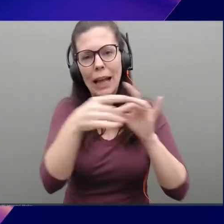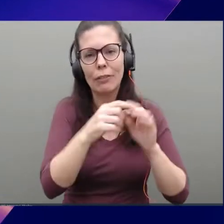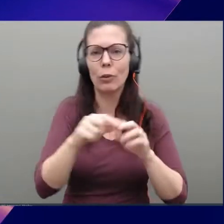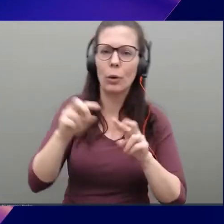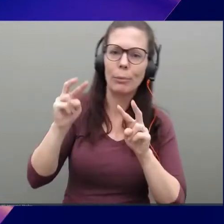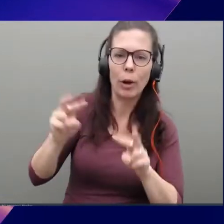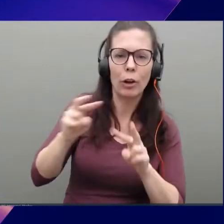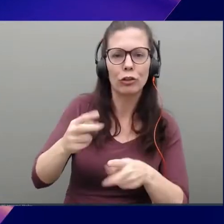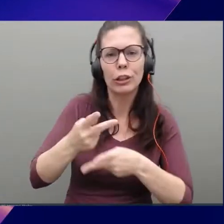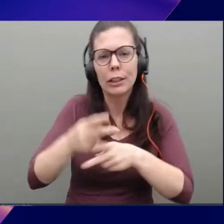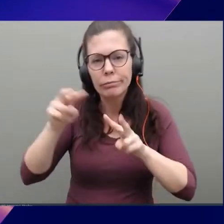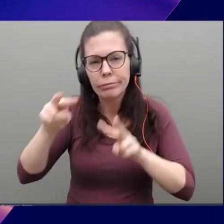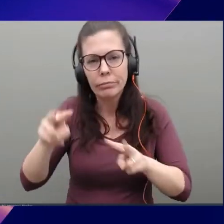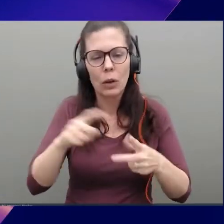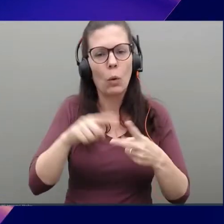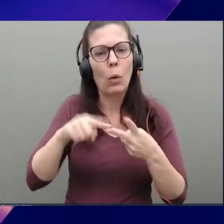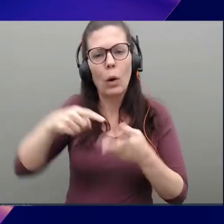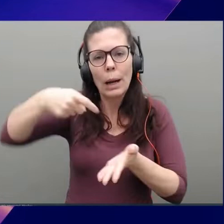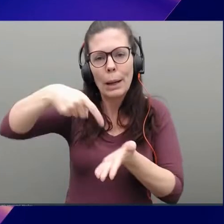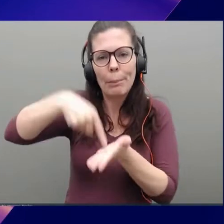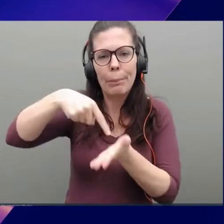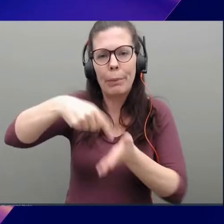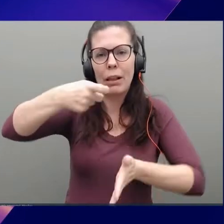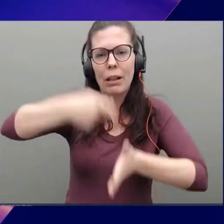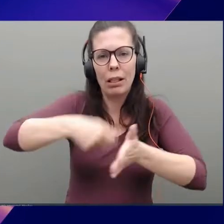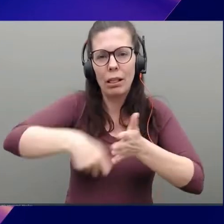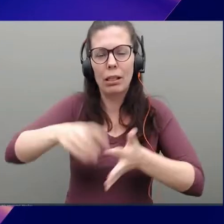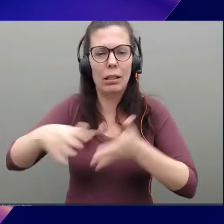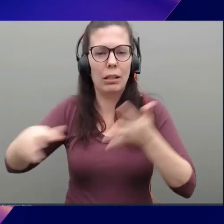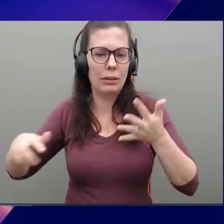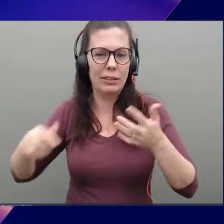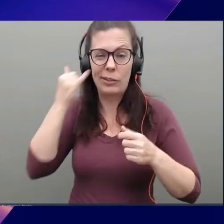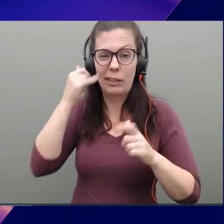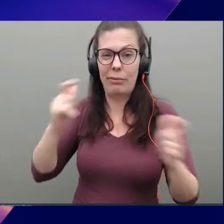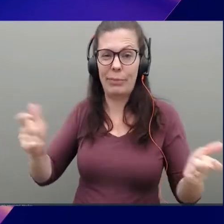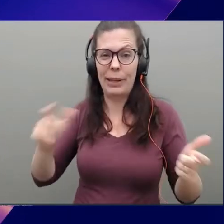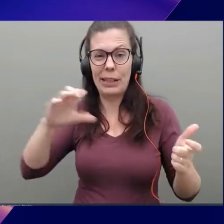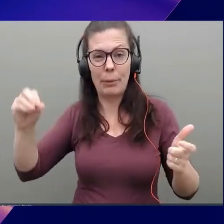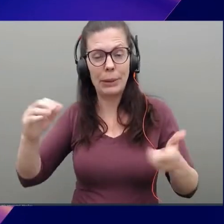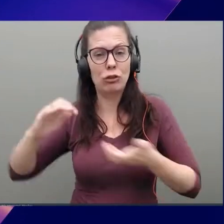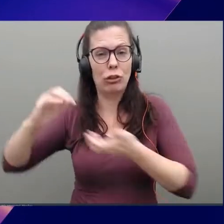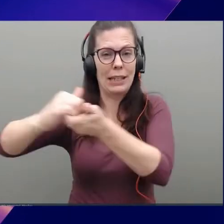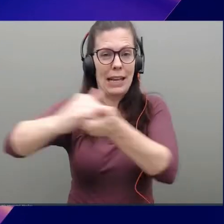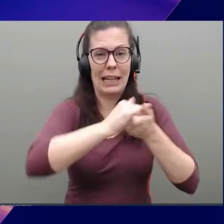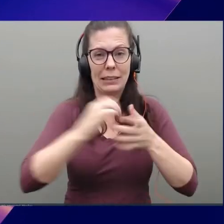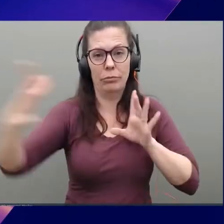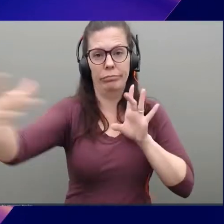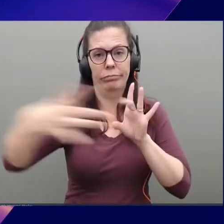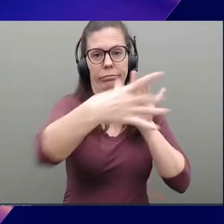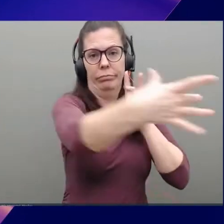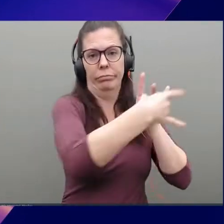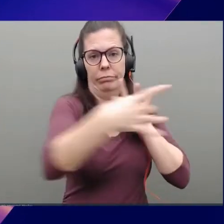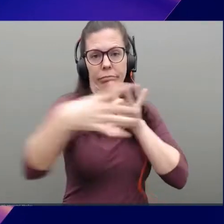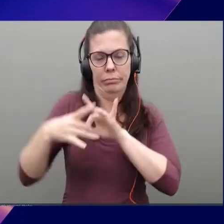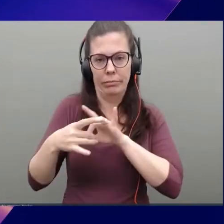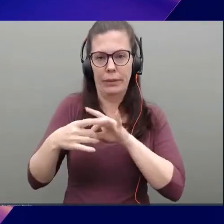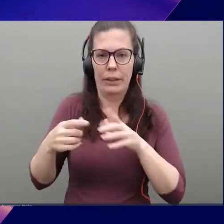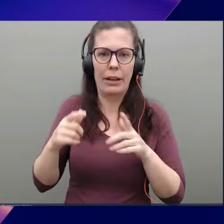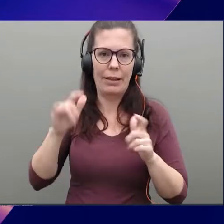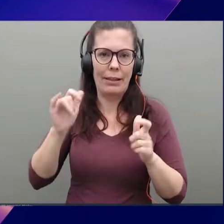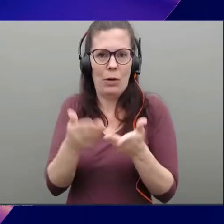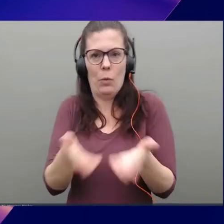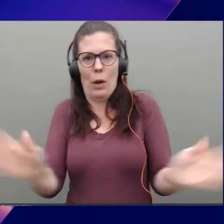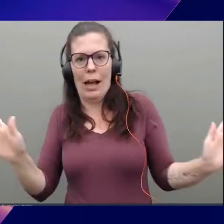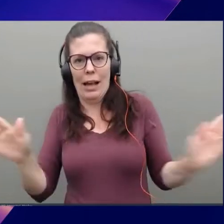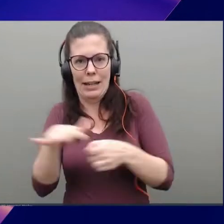stuff. So if you're a big company, you need to connect all your things, all your places together. That's a Wide Area Network, so literally Wide Area. So the opposite of